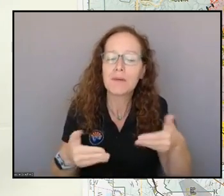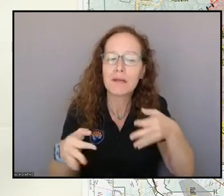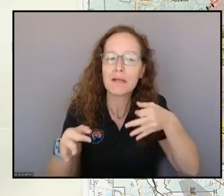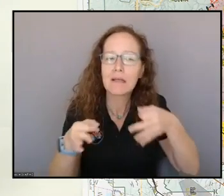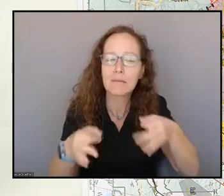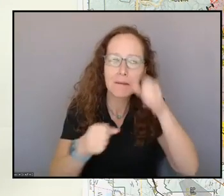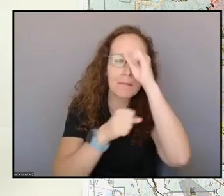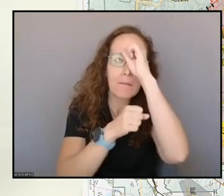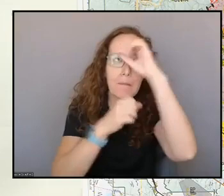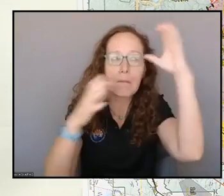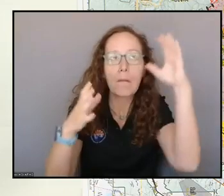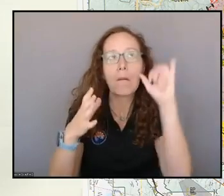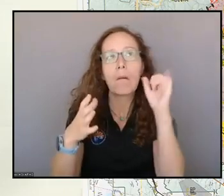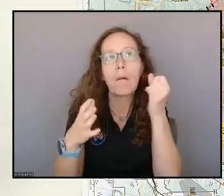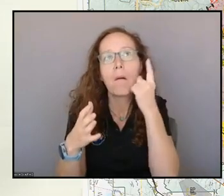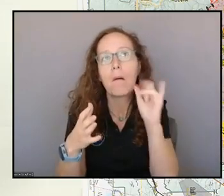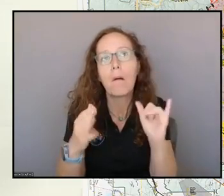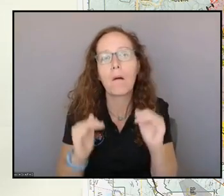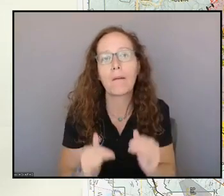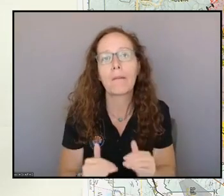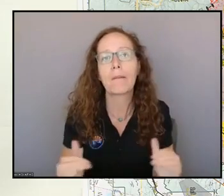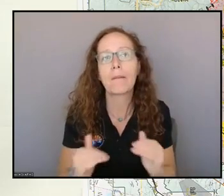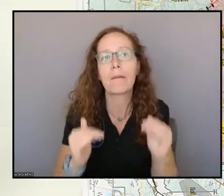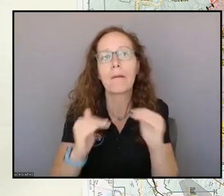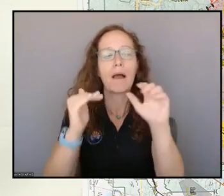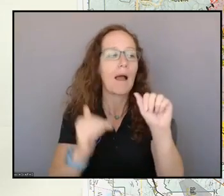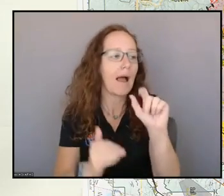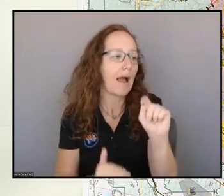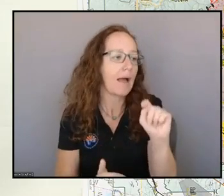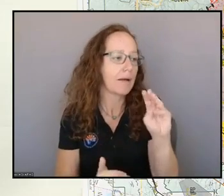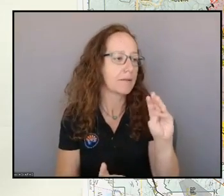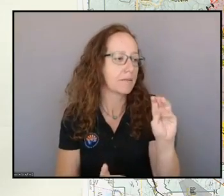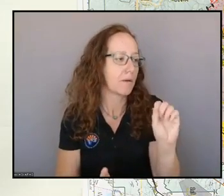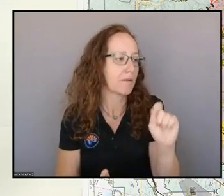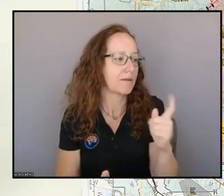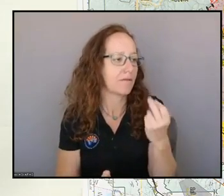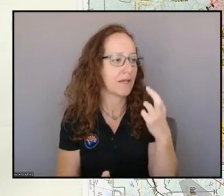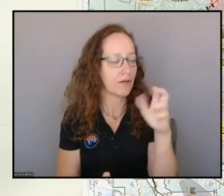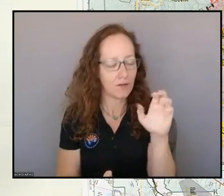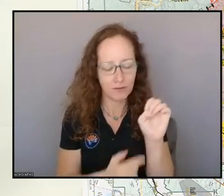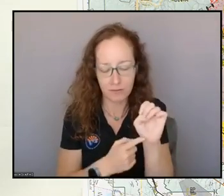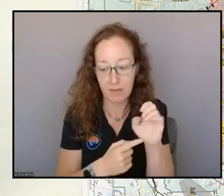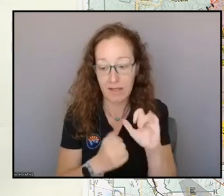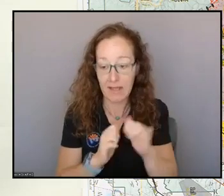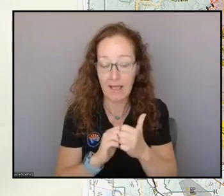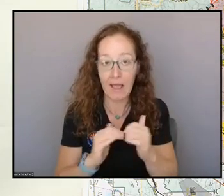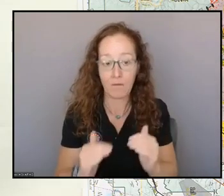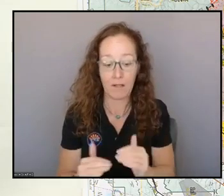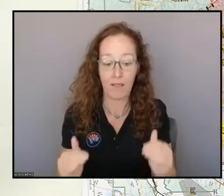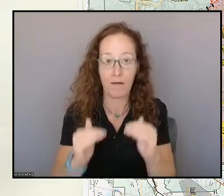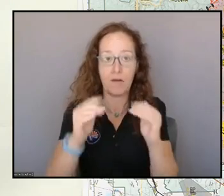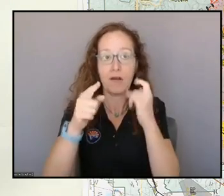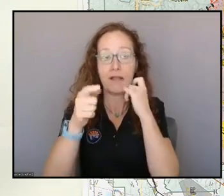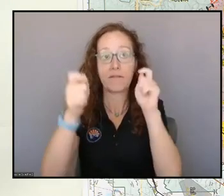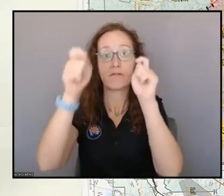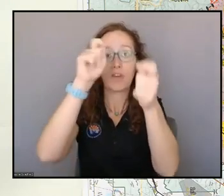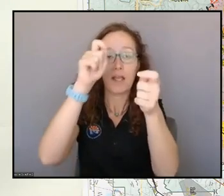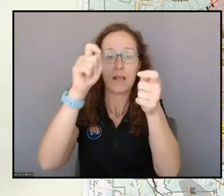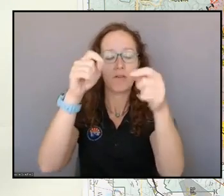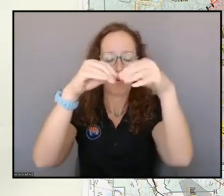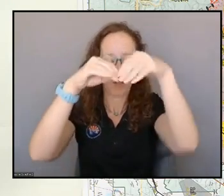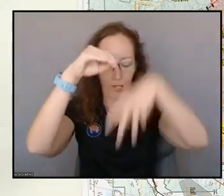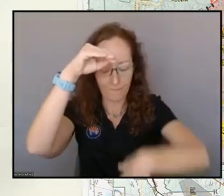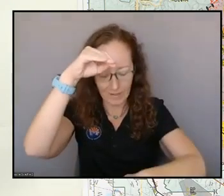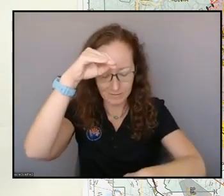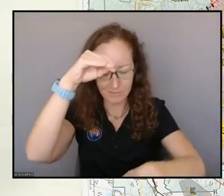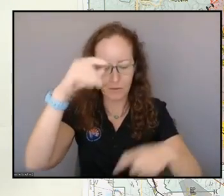changes in those different layers affect what we see here at the surface. Now, going into